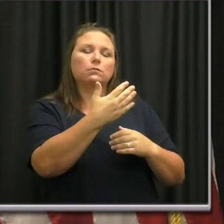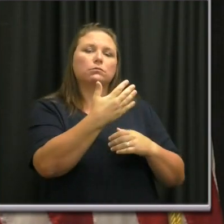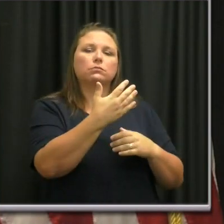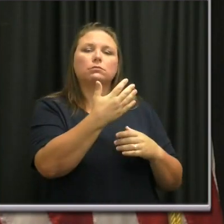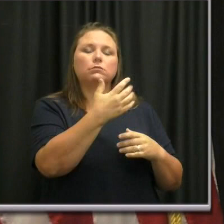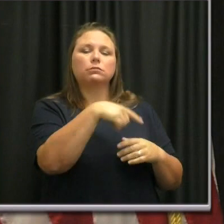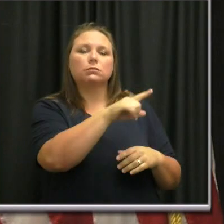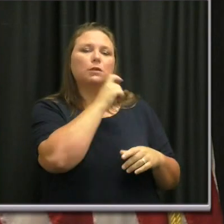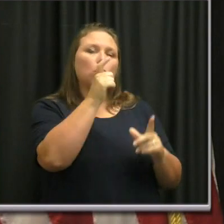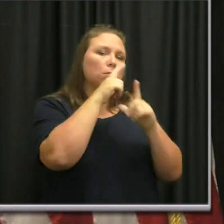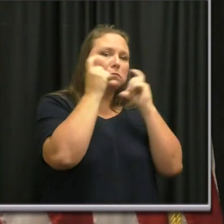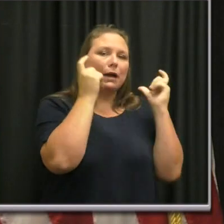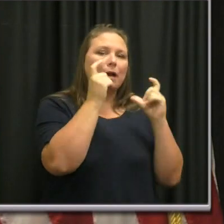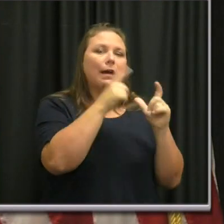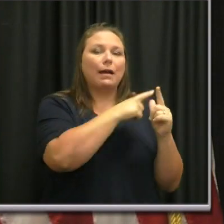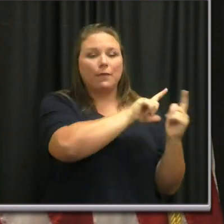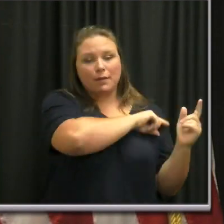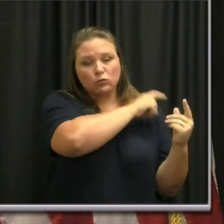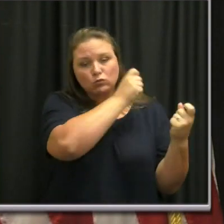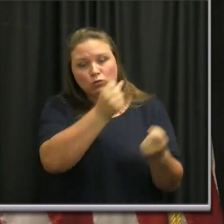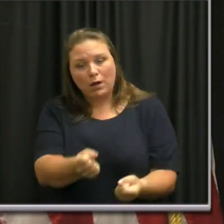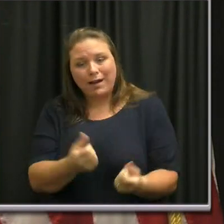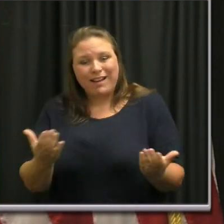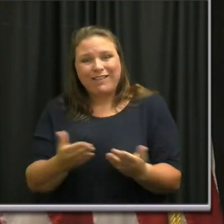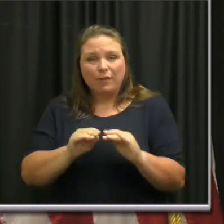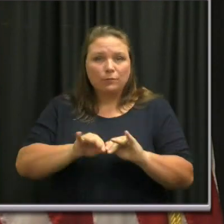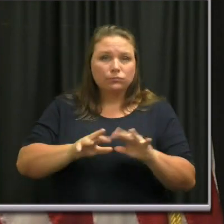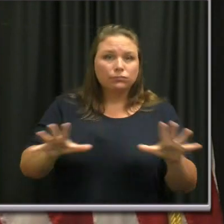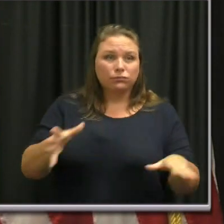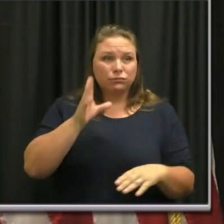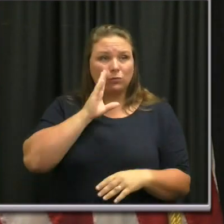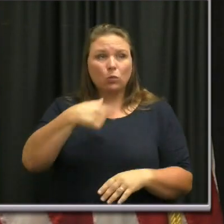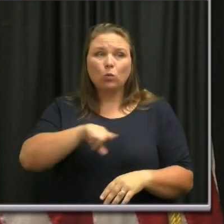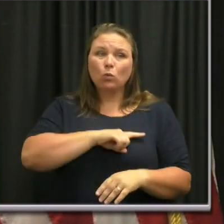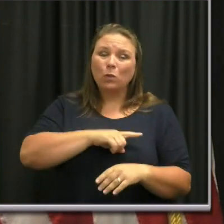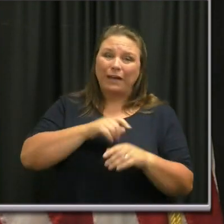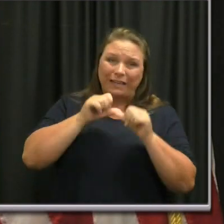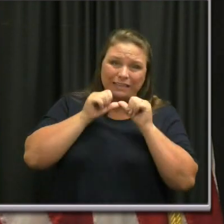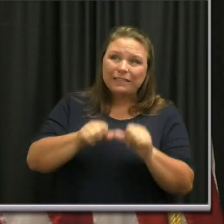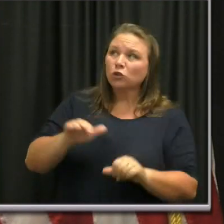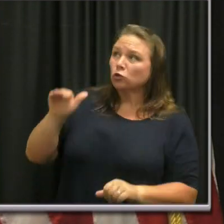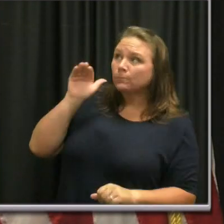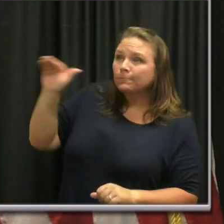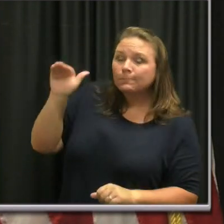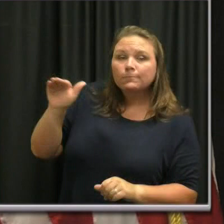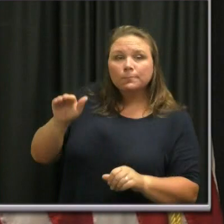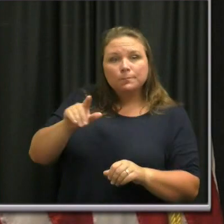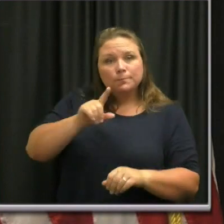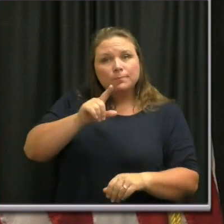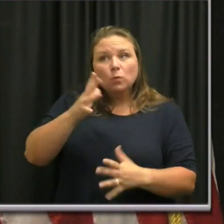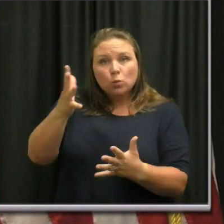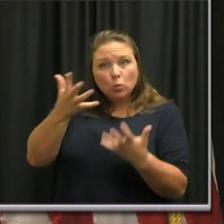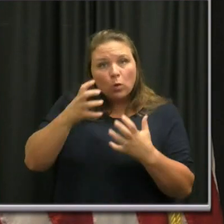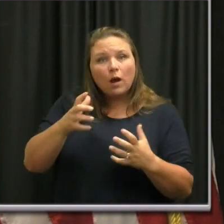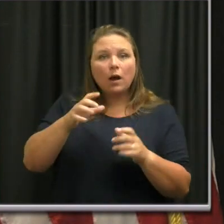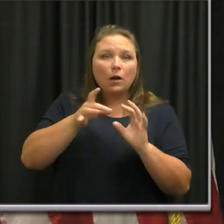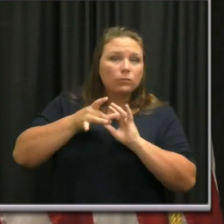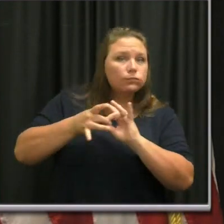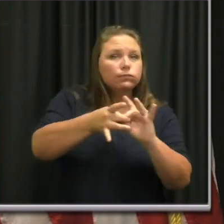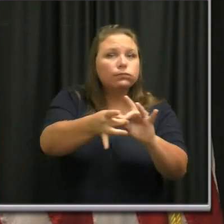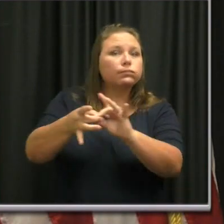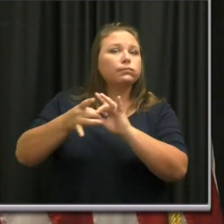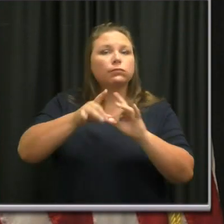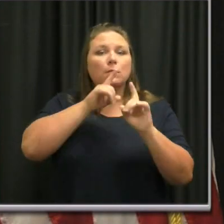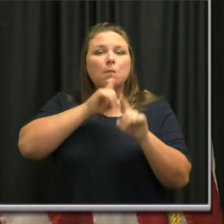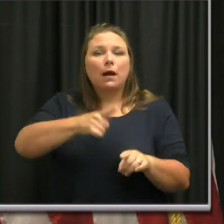to keep their residents safe. We will continue to insist on a coordinated response based on what we know has worked for other